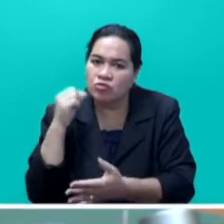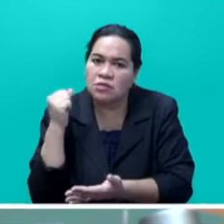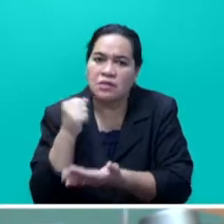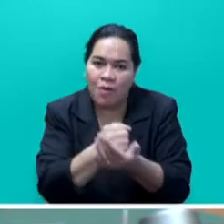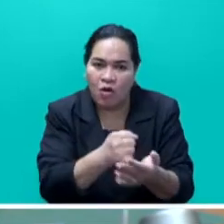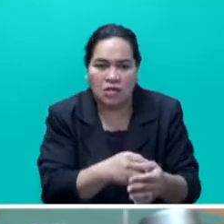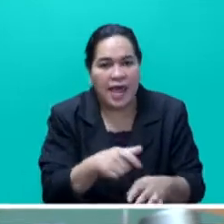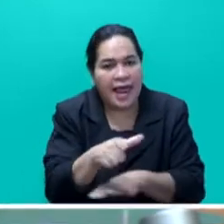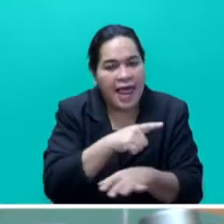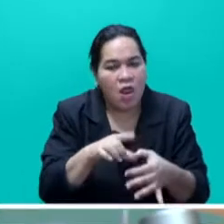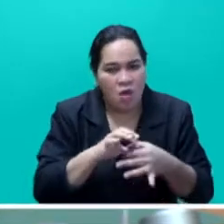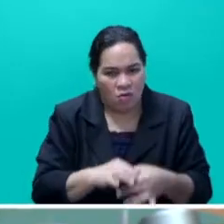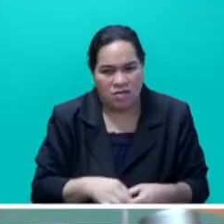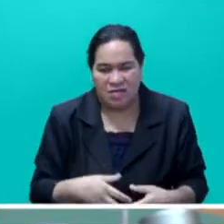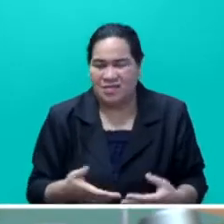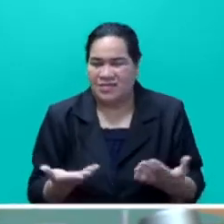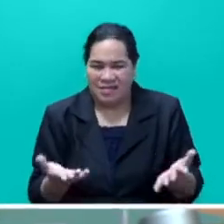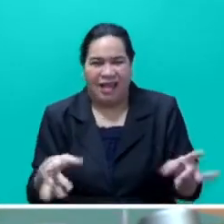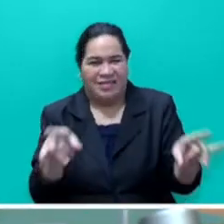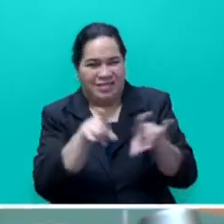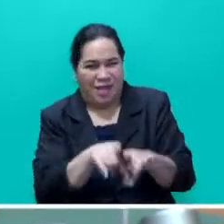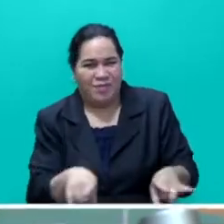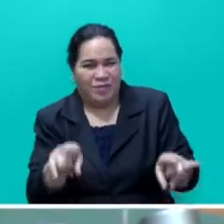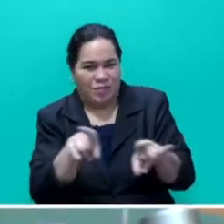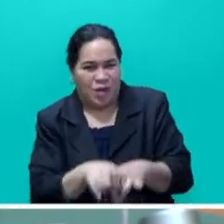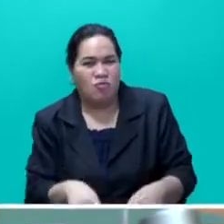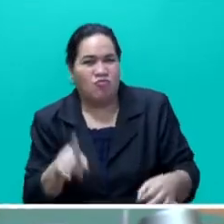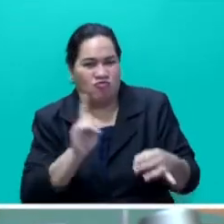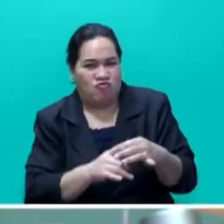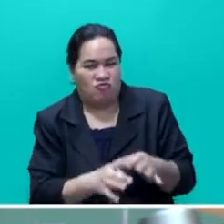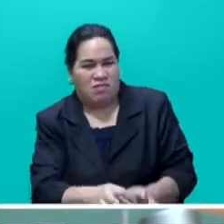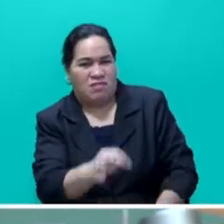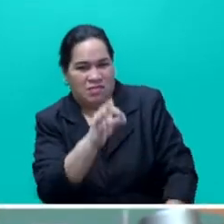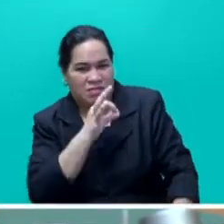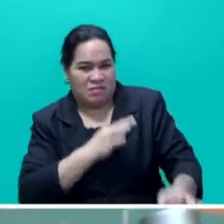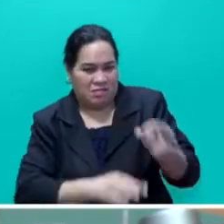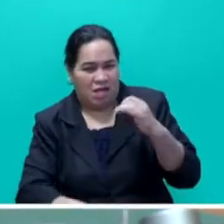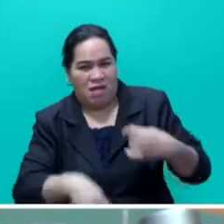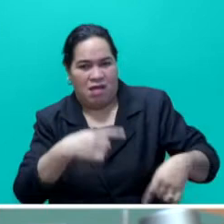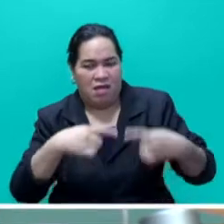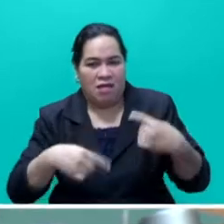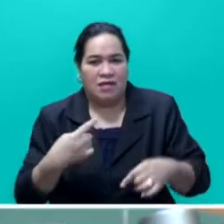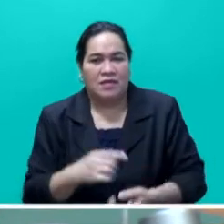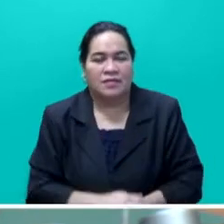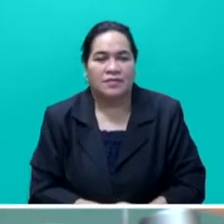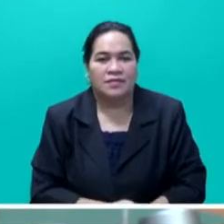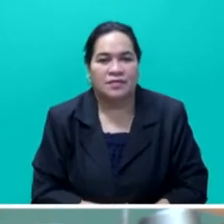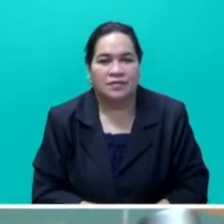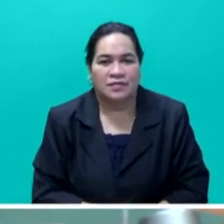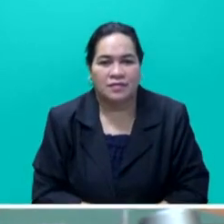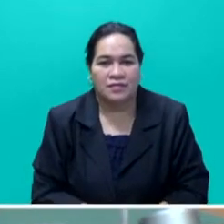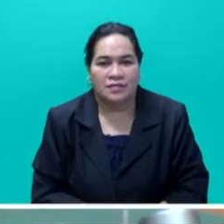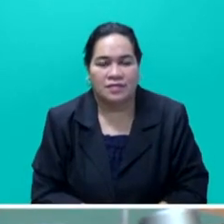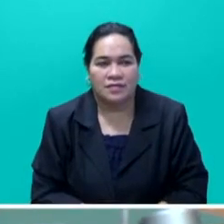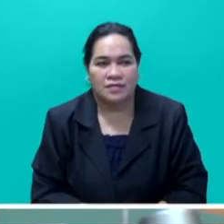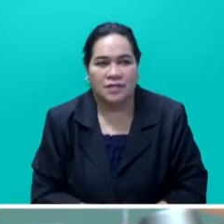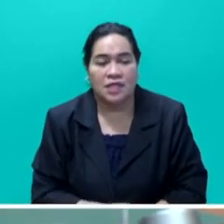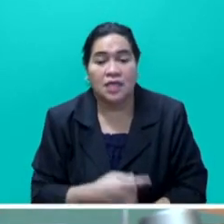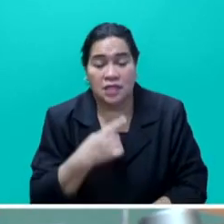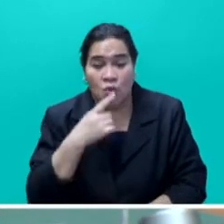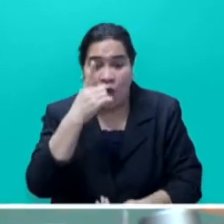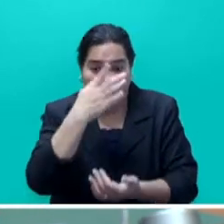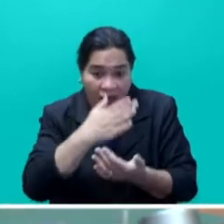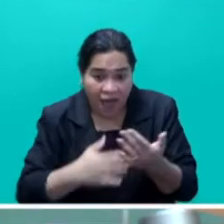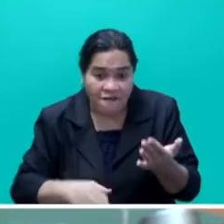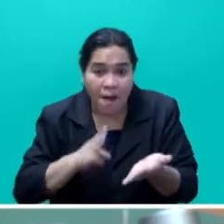preparation, land clean program designed to lead idle land development. Mr where? Mr a half a million dollar